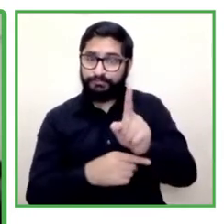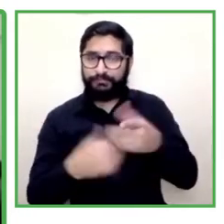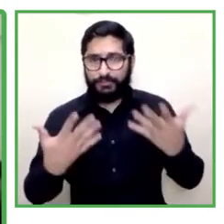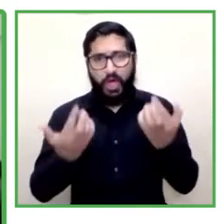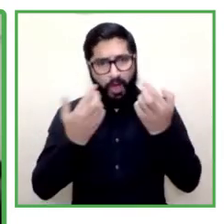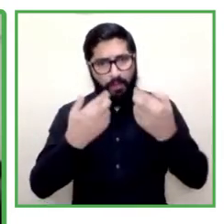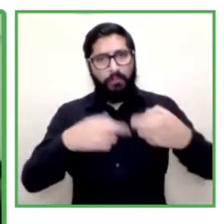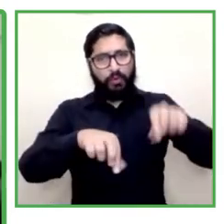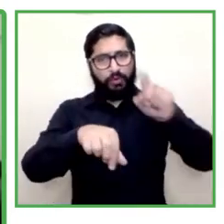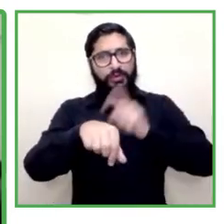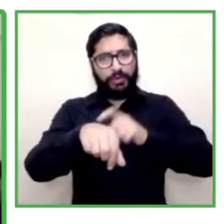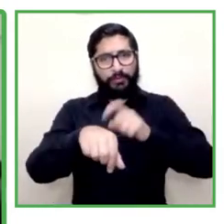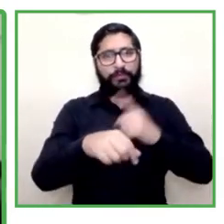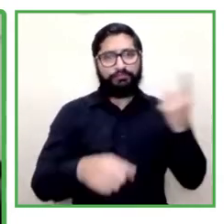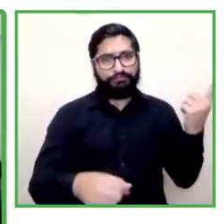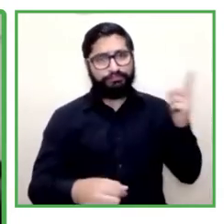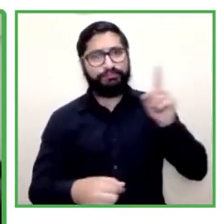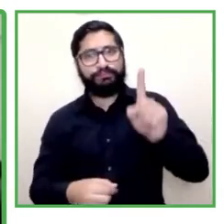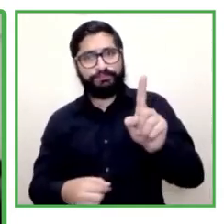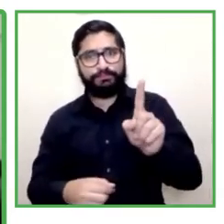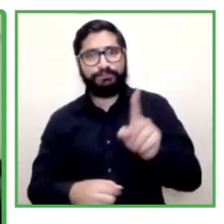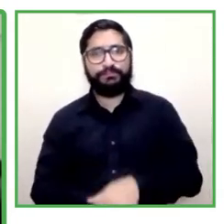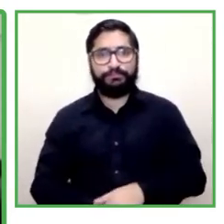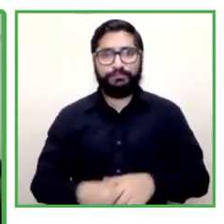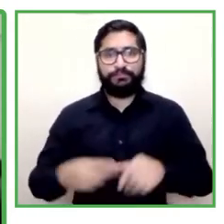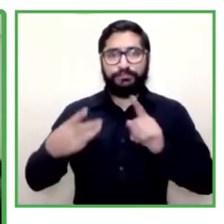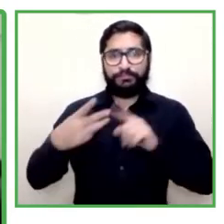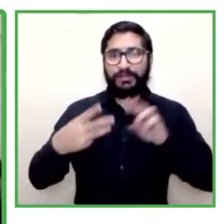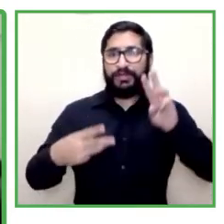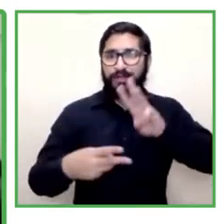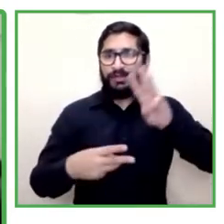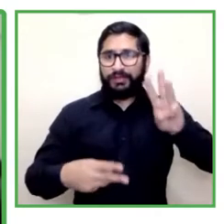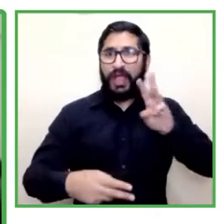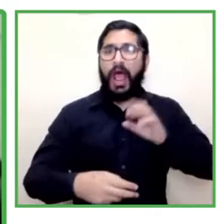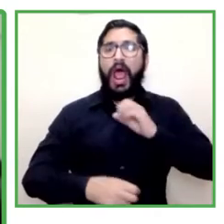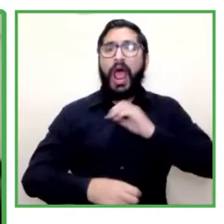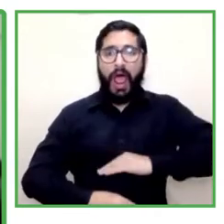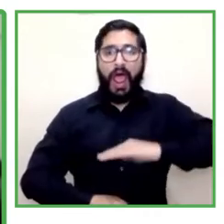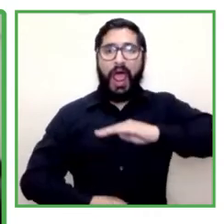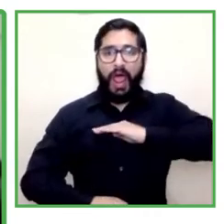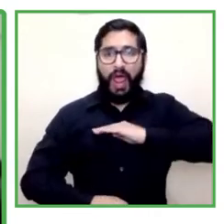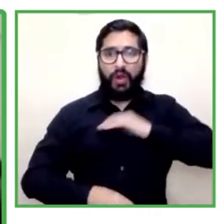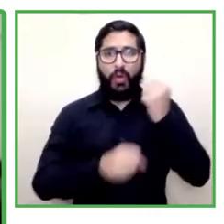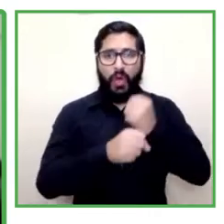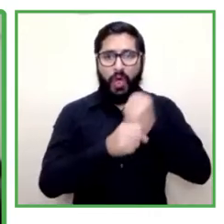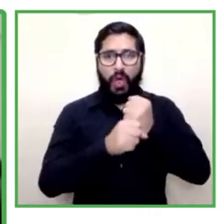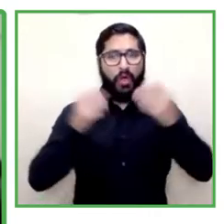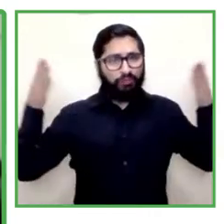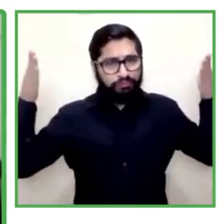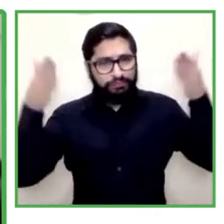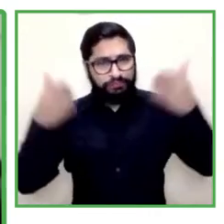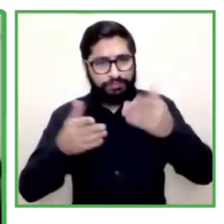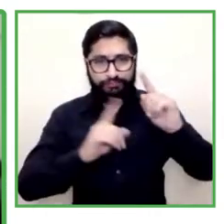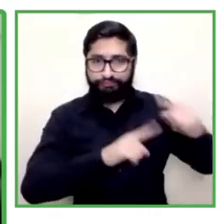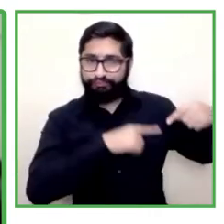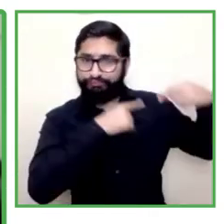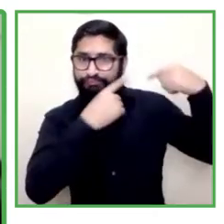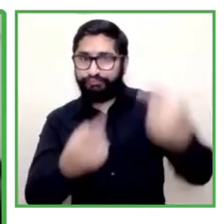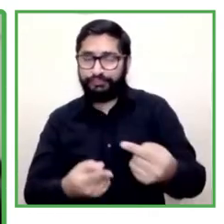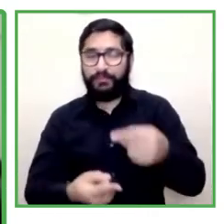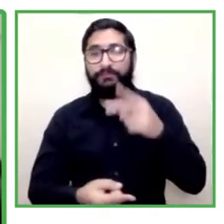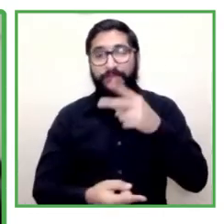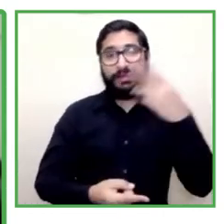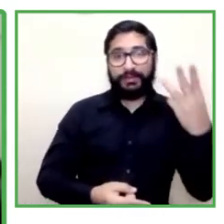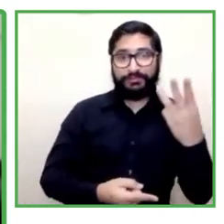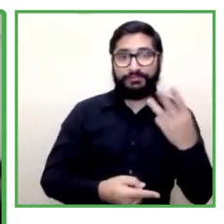She has 33 years of service of experience in the public sector and 23 years of